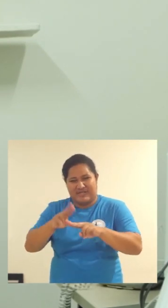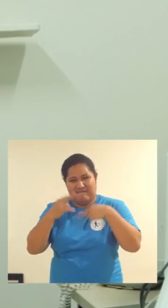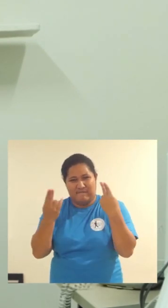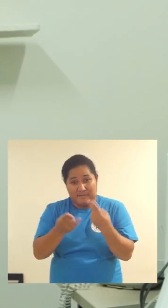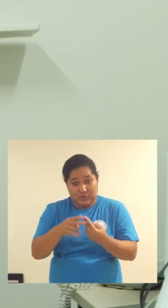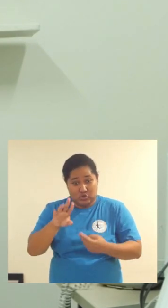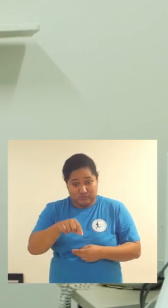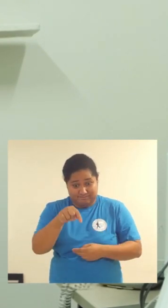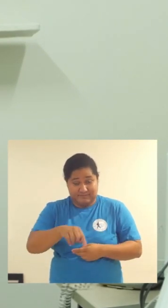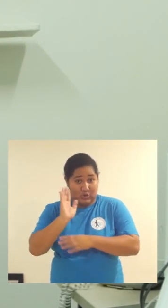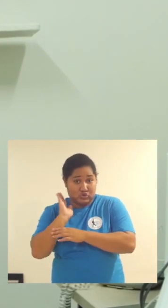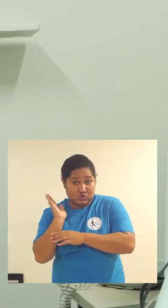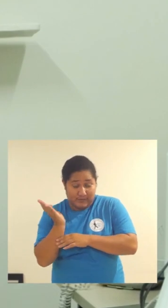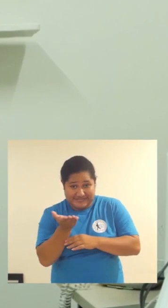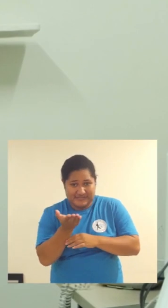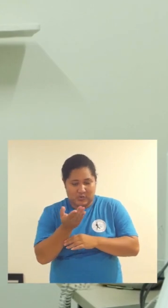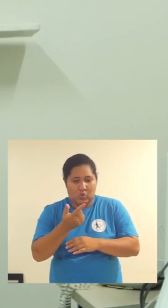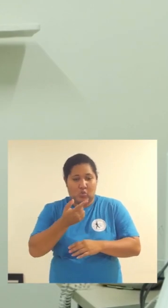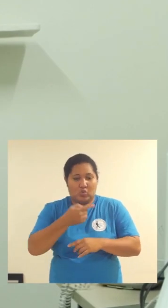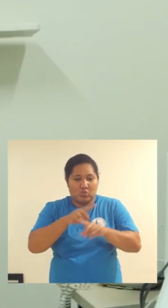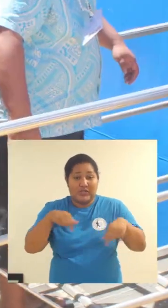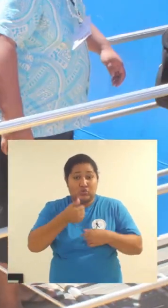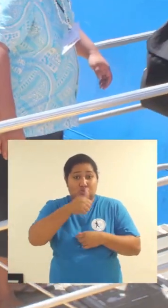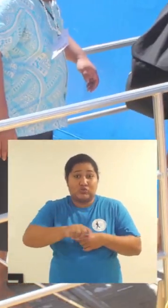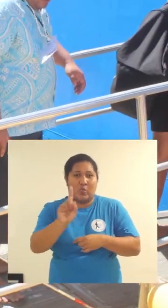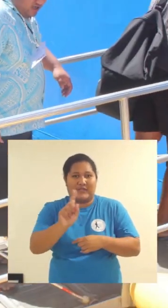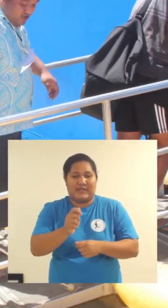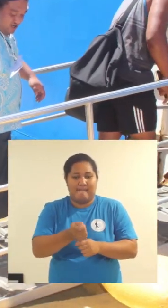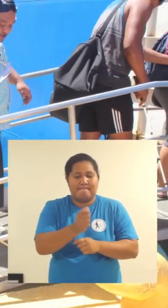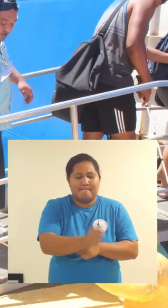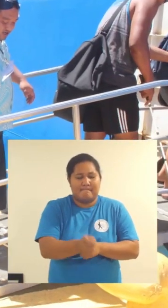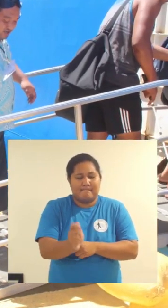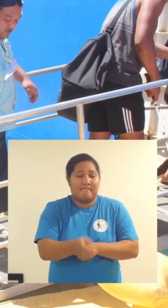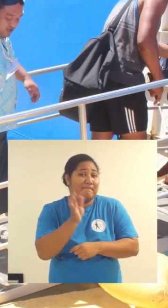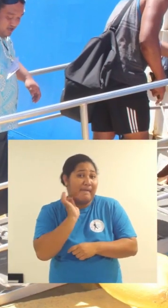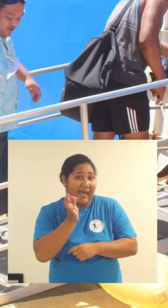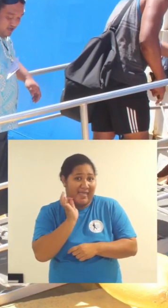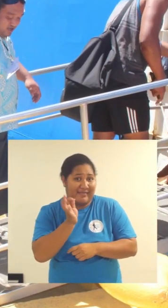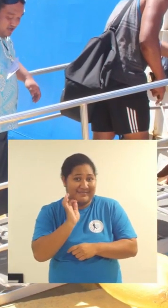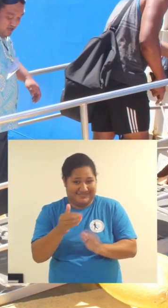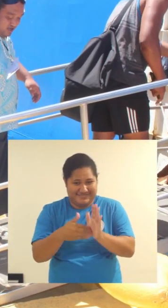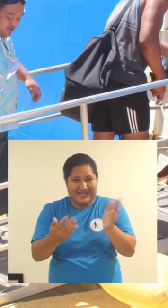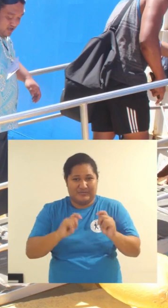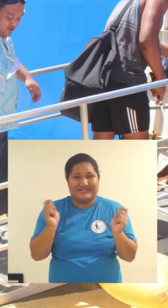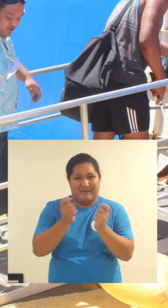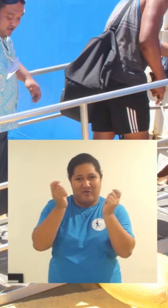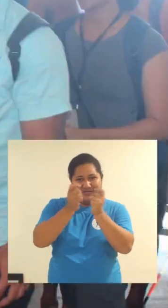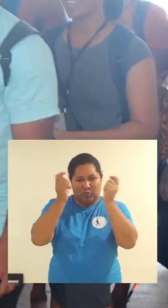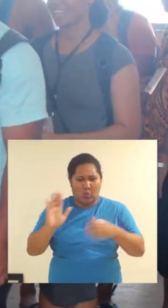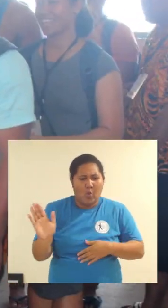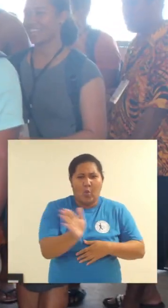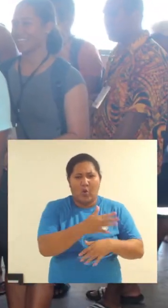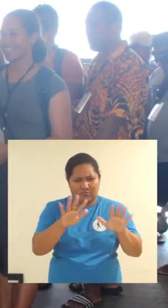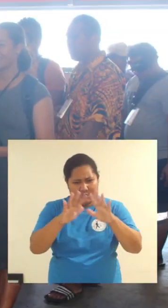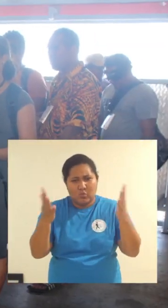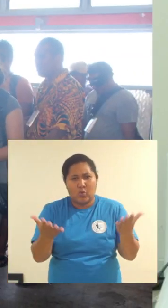to able help us and to be able us in our lives to